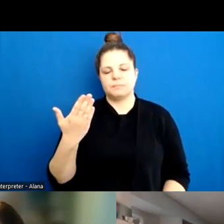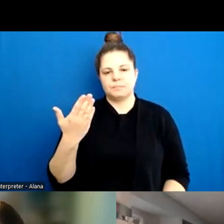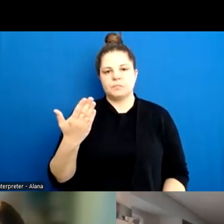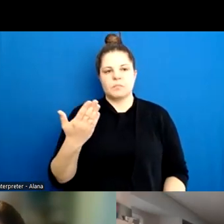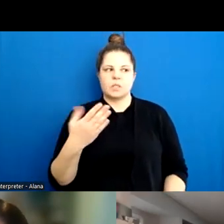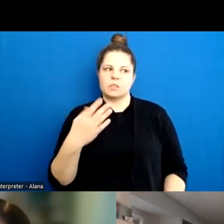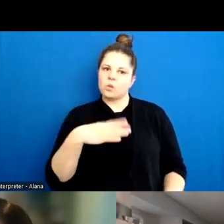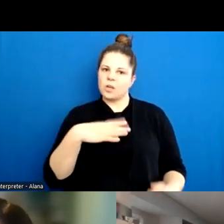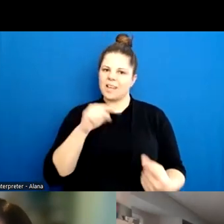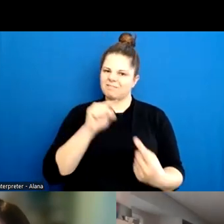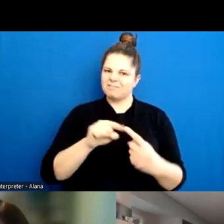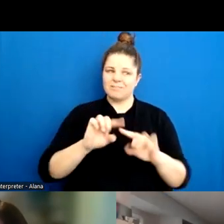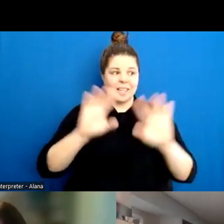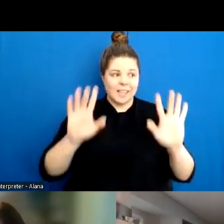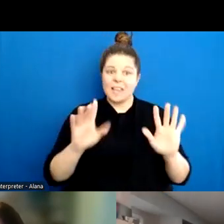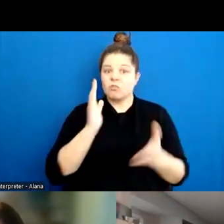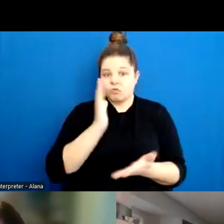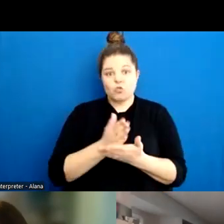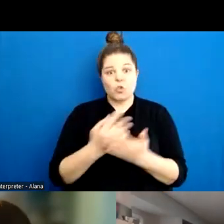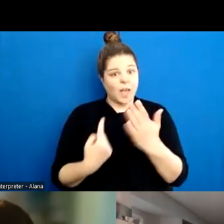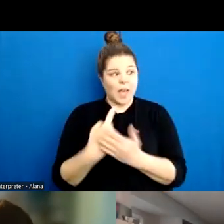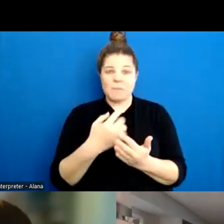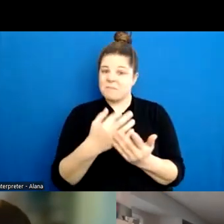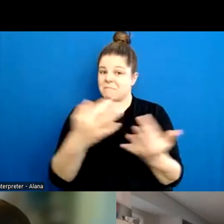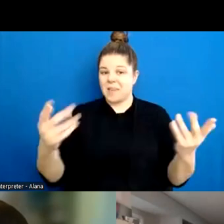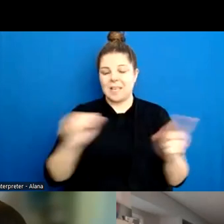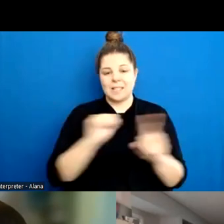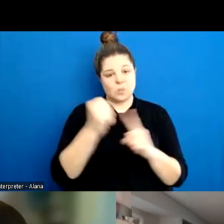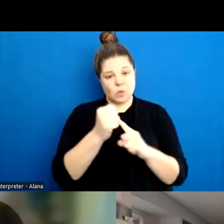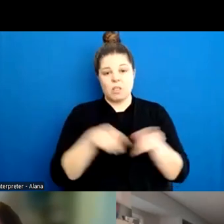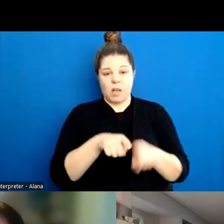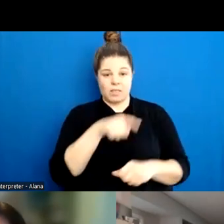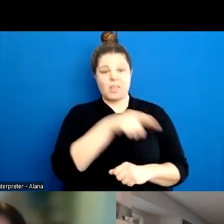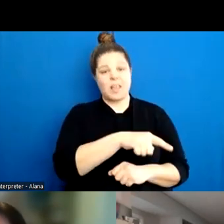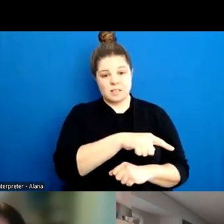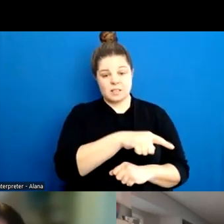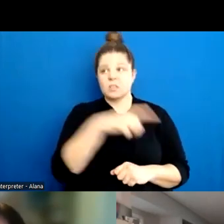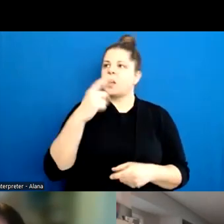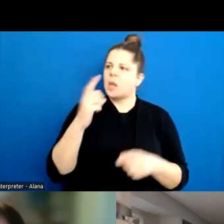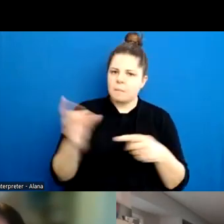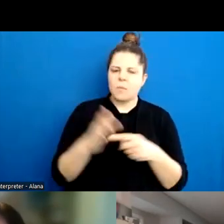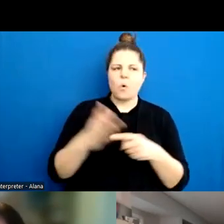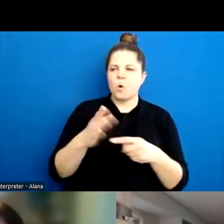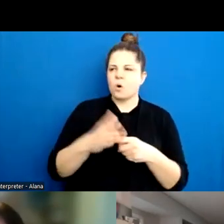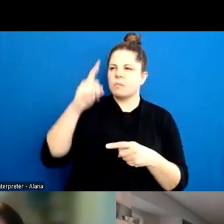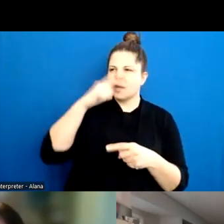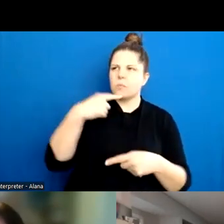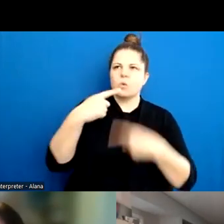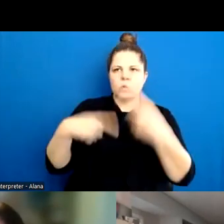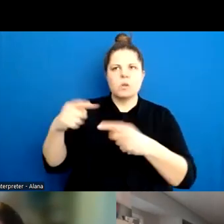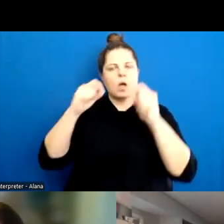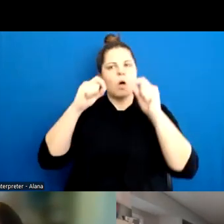that is a real-life situation that really does happen to people, is really crucial in conversations around consent. So people can understand,